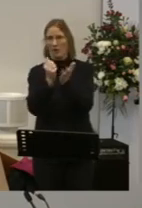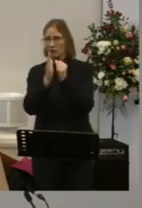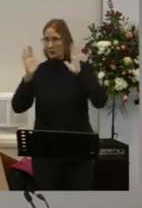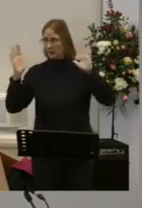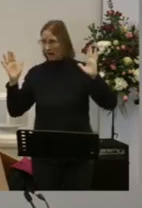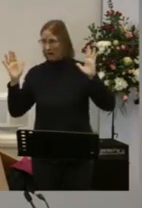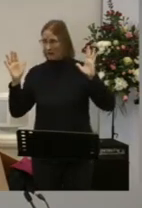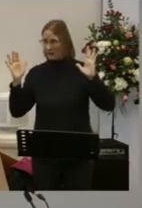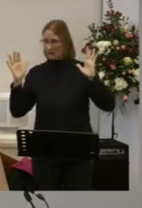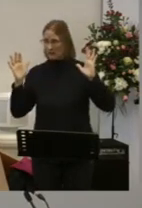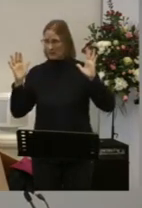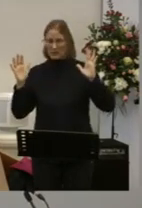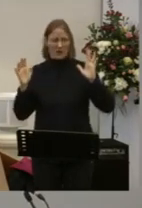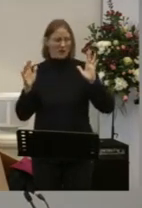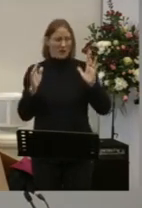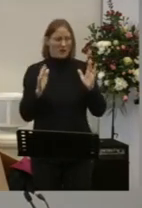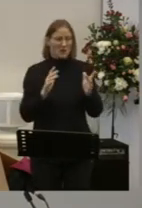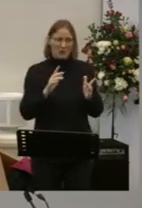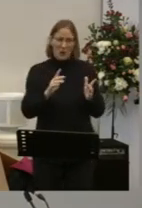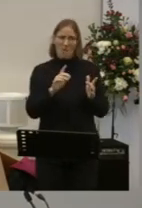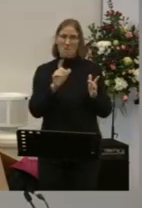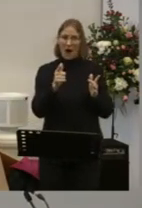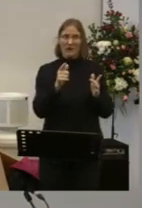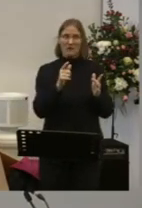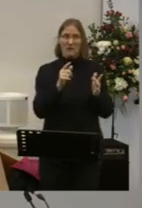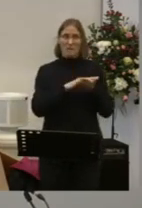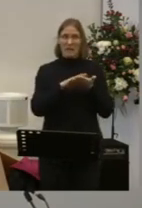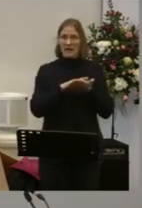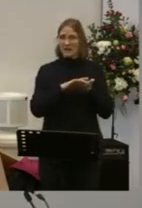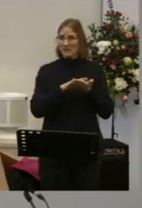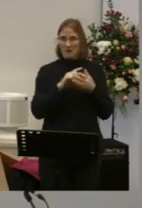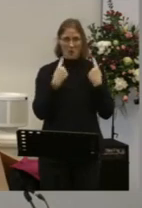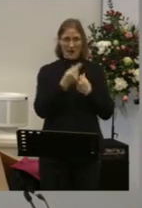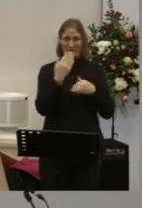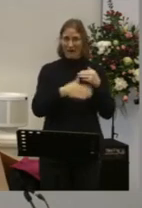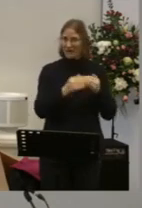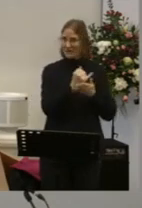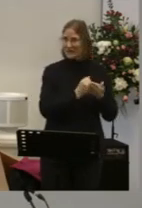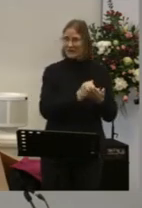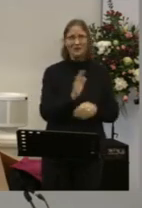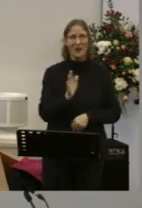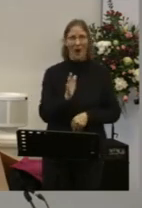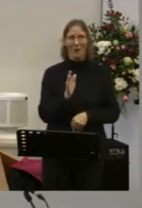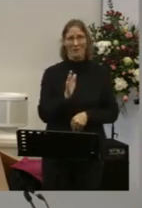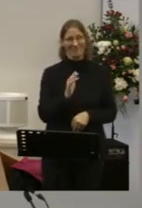You know when When we sin in our lives Jesus has already died for it